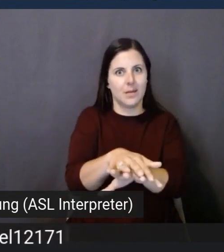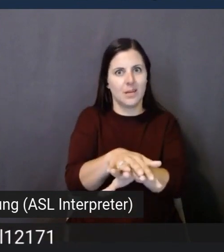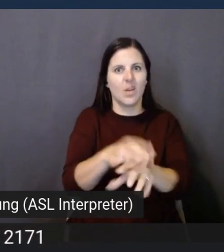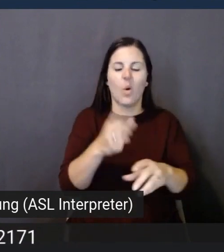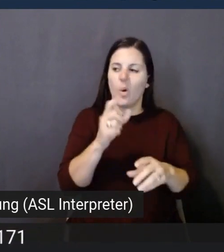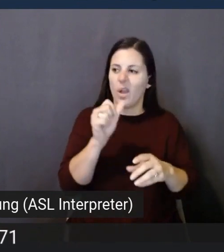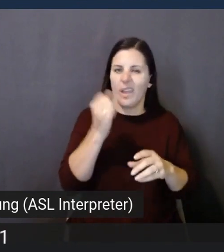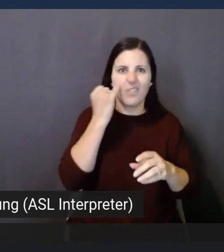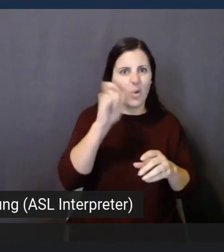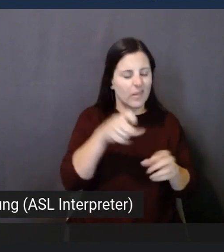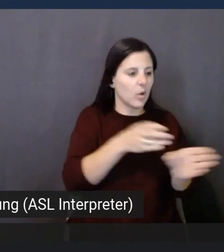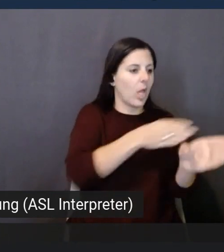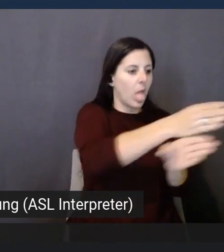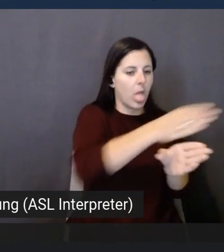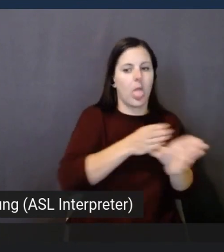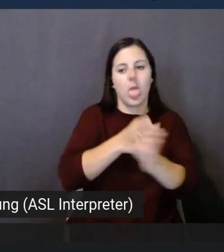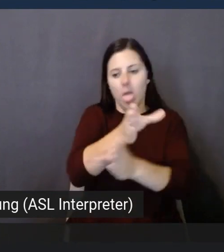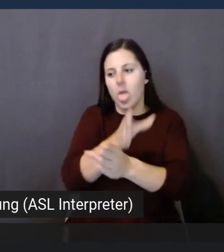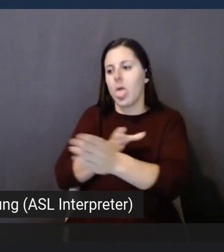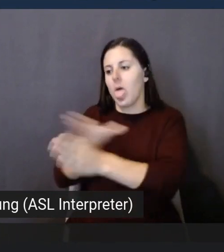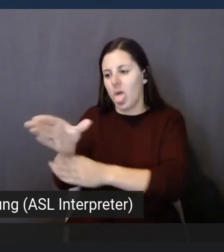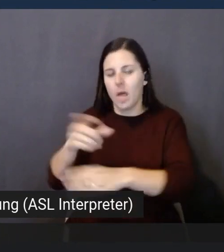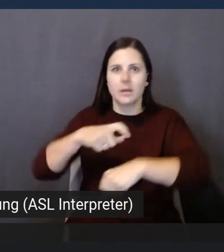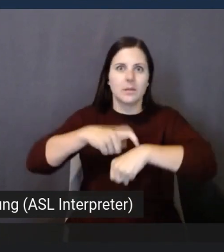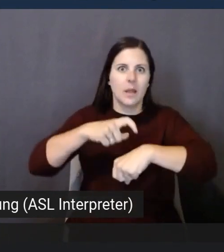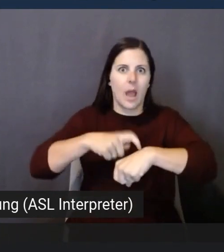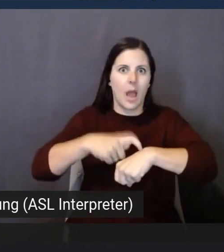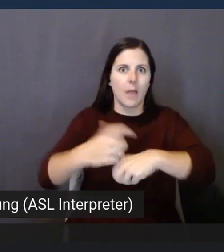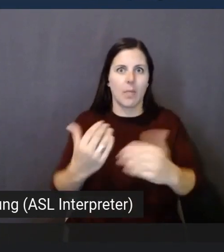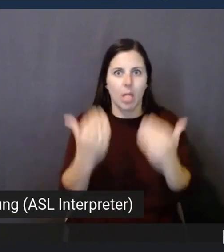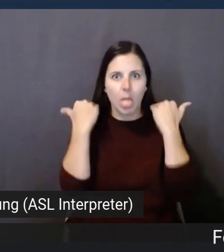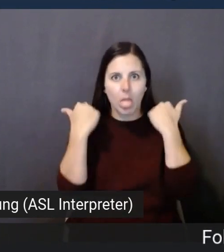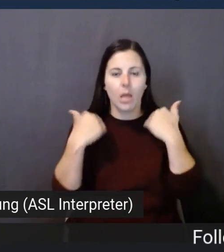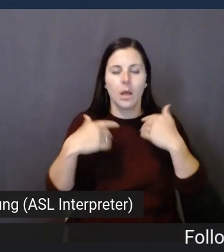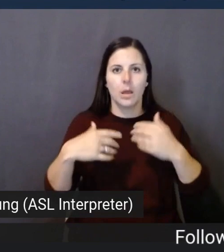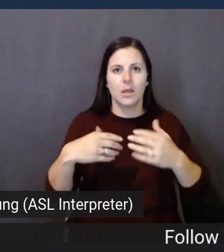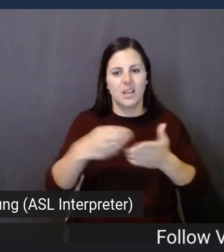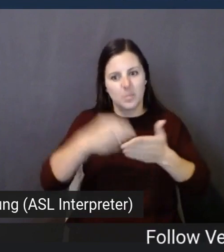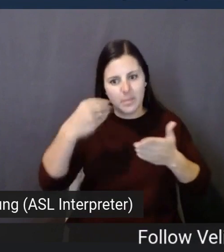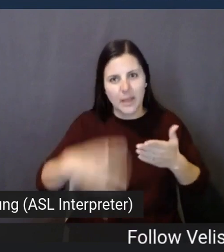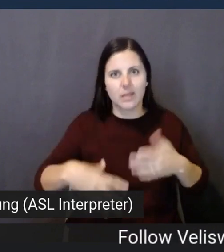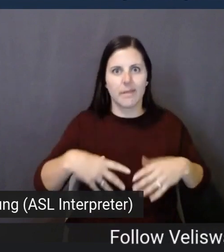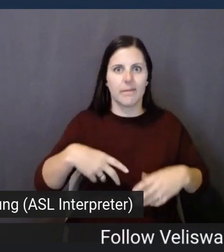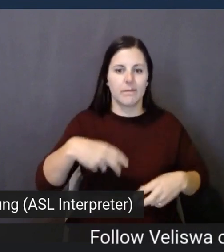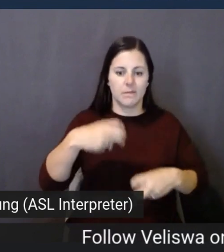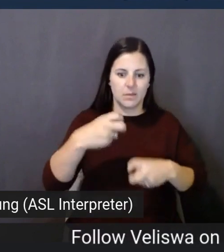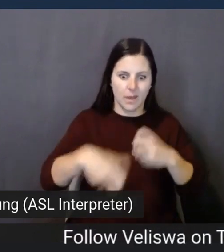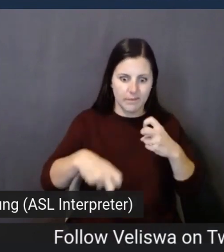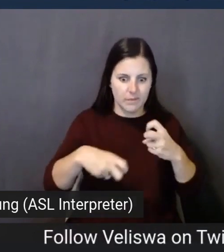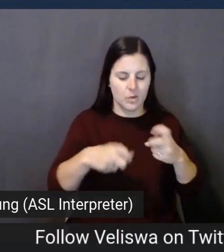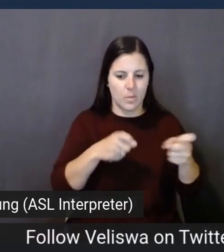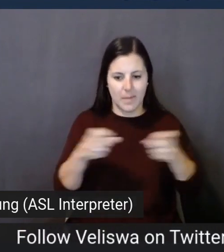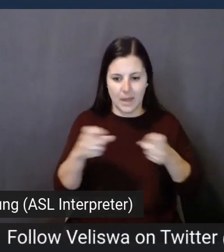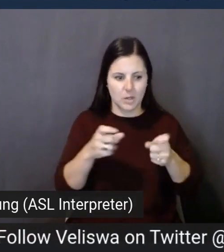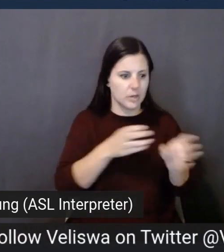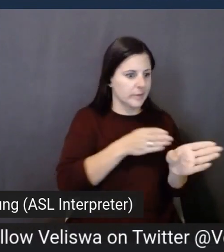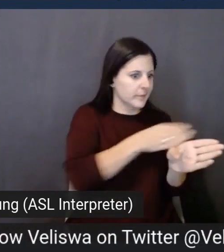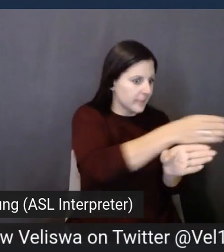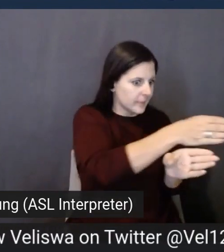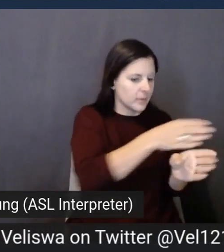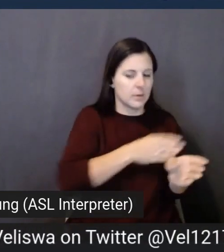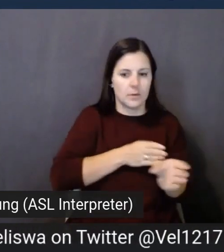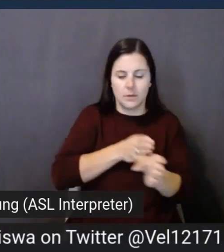it's expensive, and it's difficult to manage, right? Because you have these silos which you are trying to integrate.